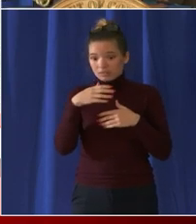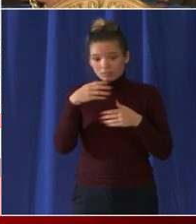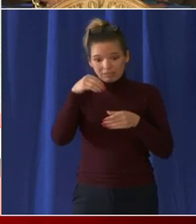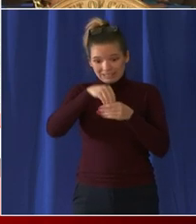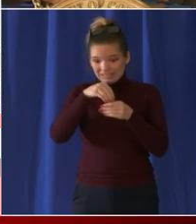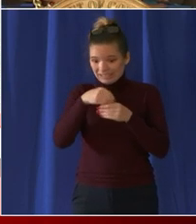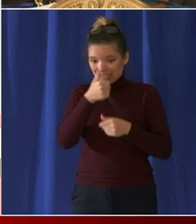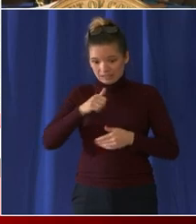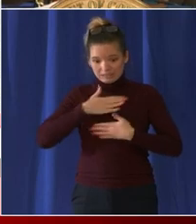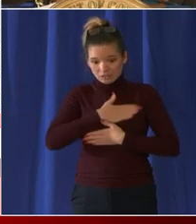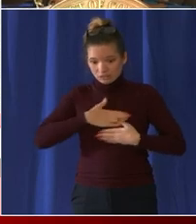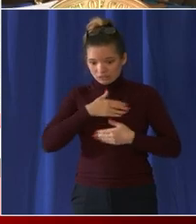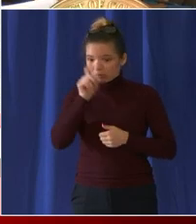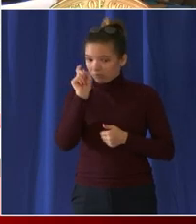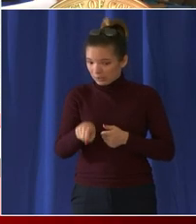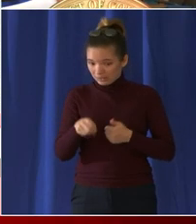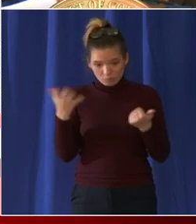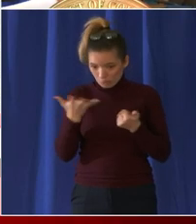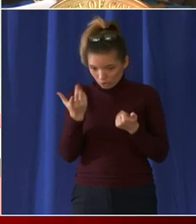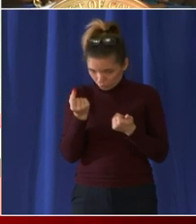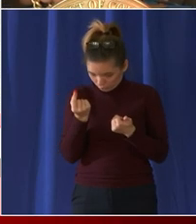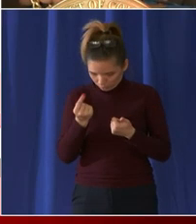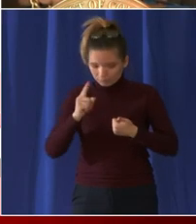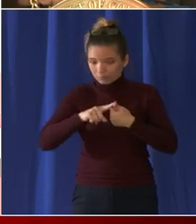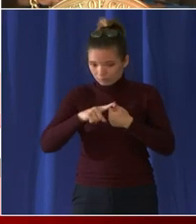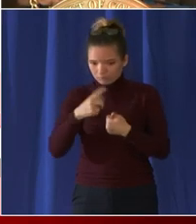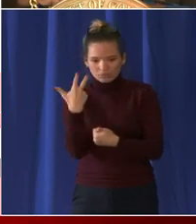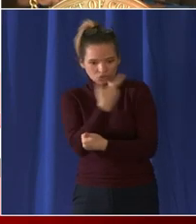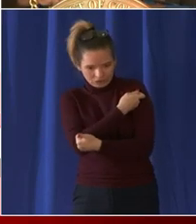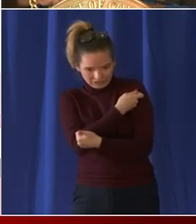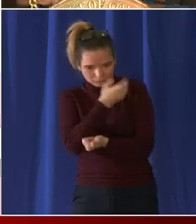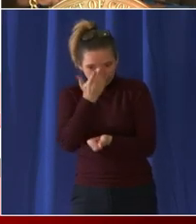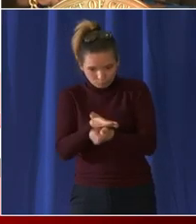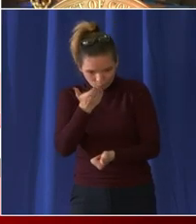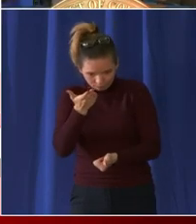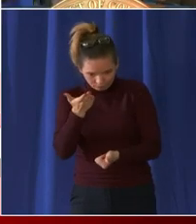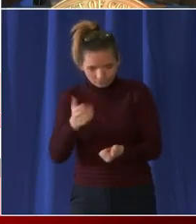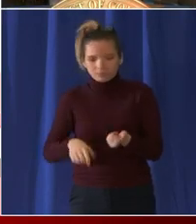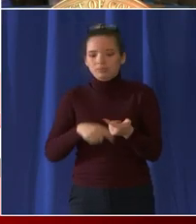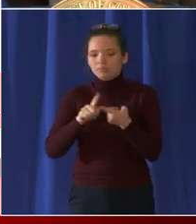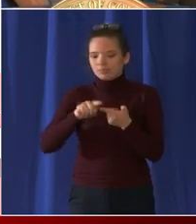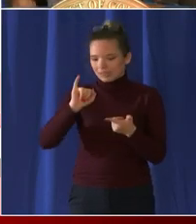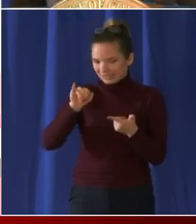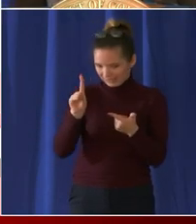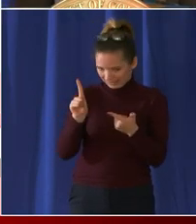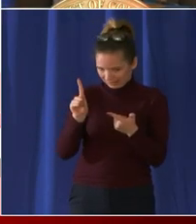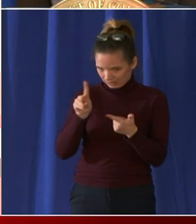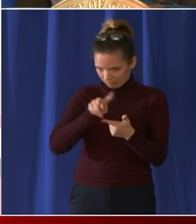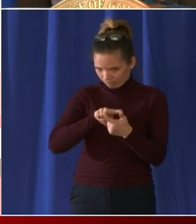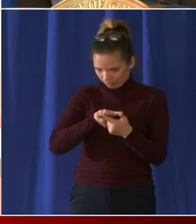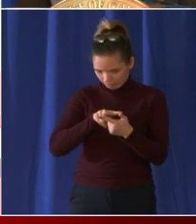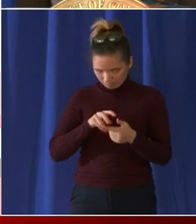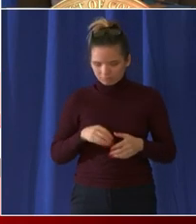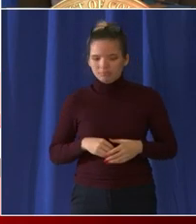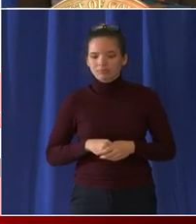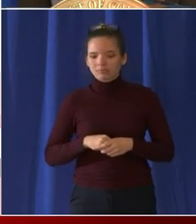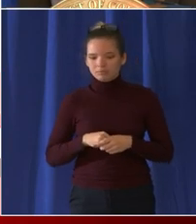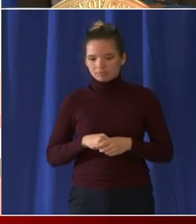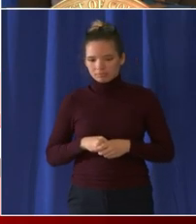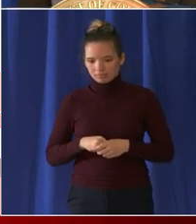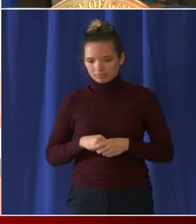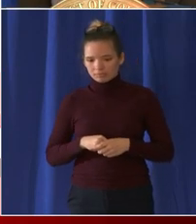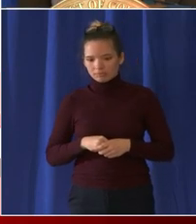the timeline by the way I think was the first slide you must demonstrate that you've had one dose of the vaccine by